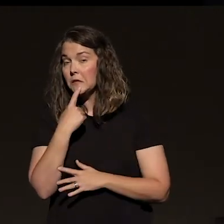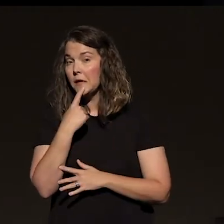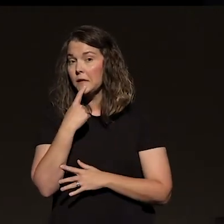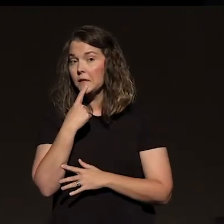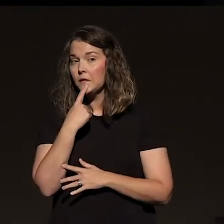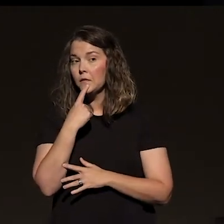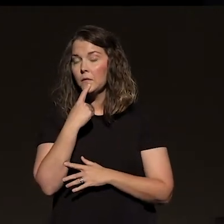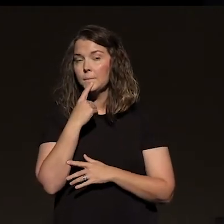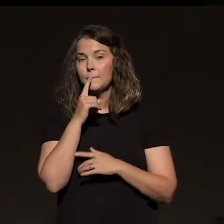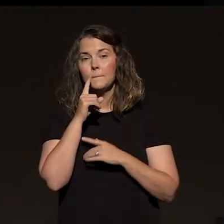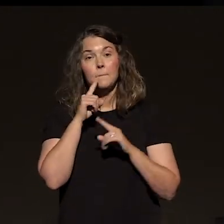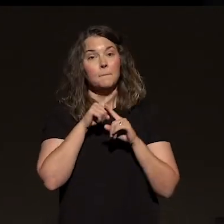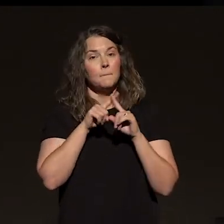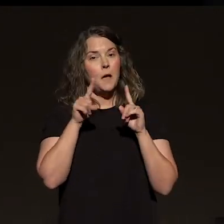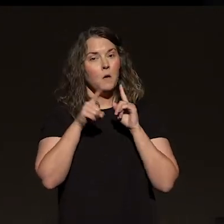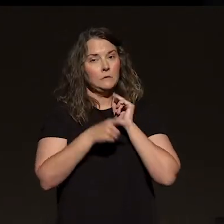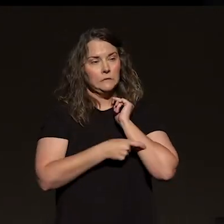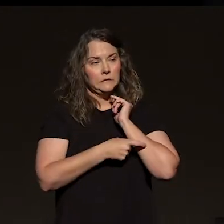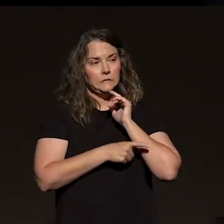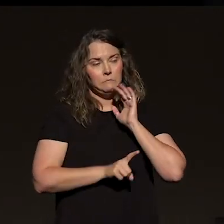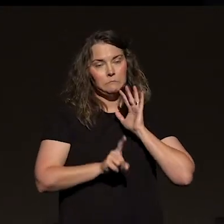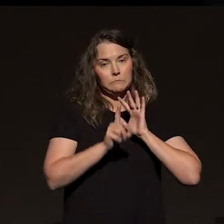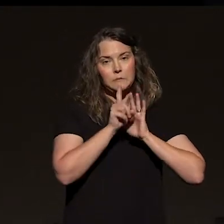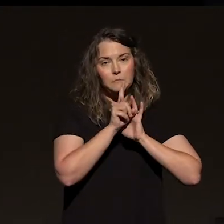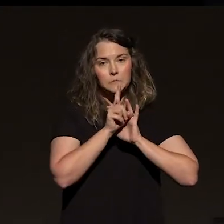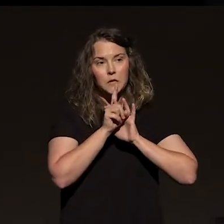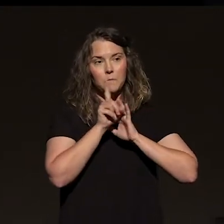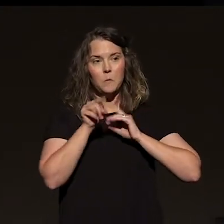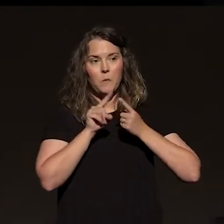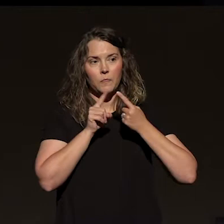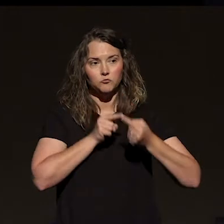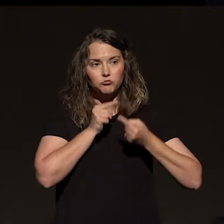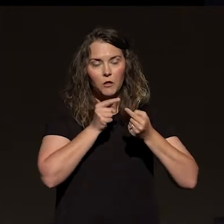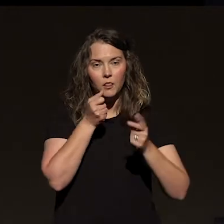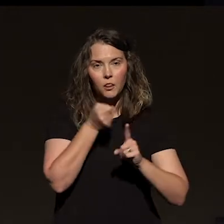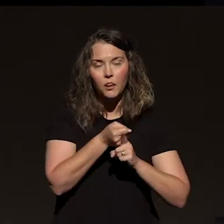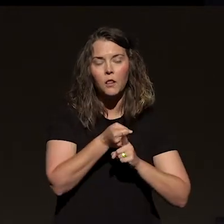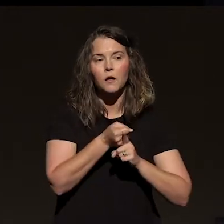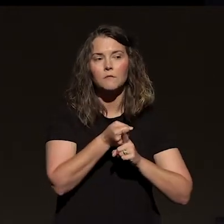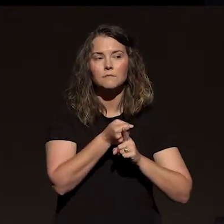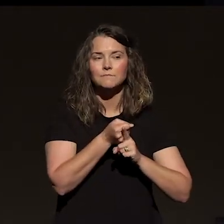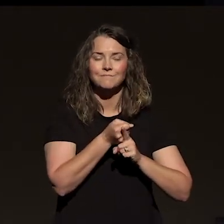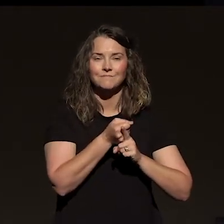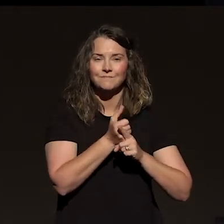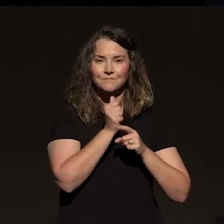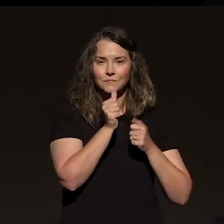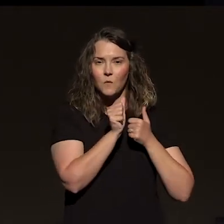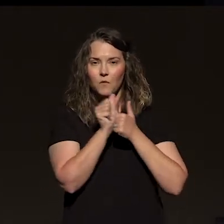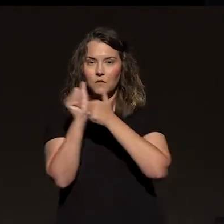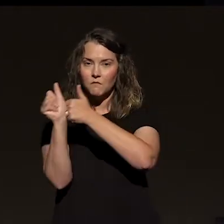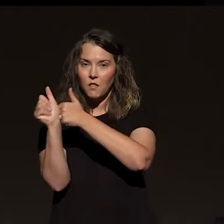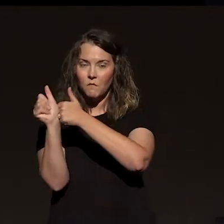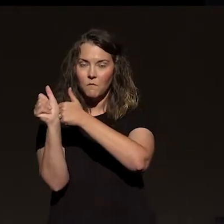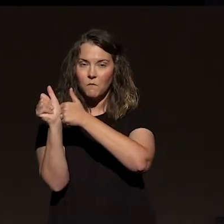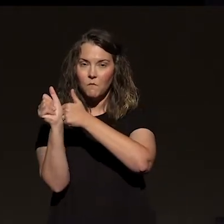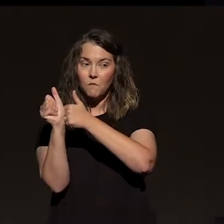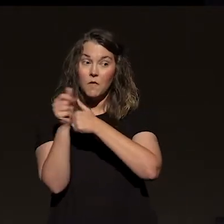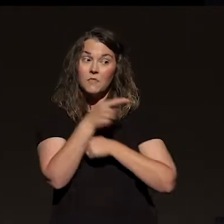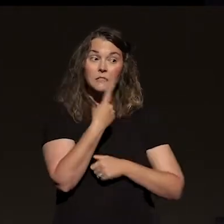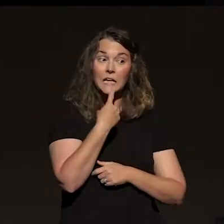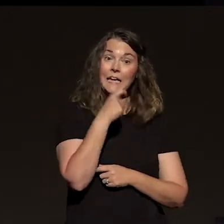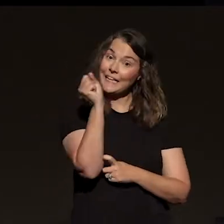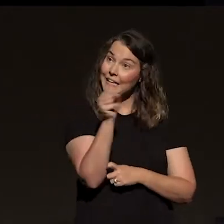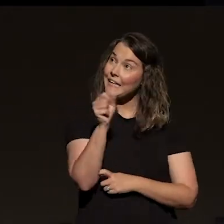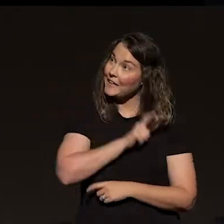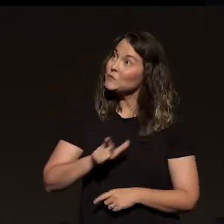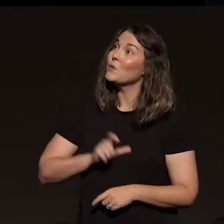But when the pressure came, when temptation arose, when the storms rise, not so much. Their mouth would say, yes,